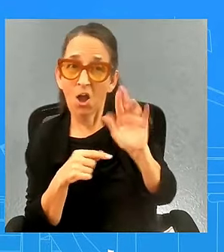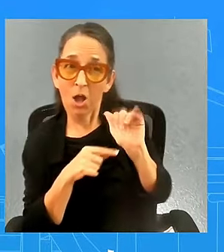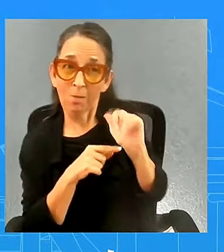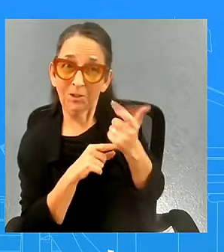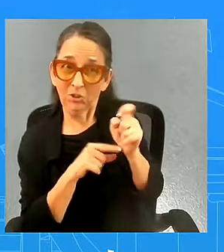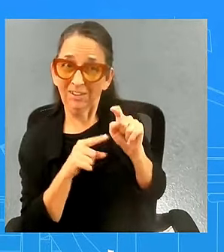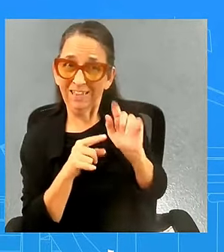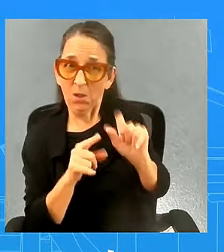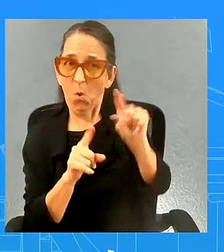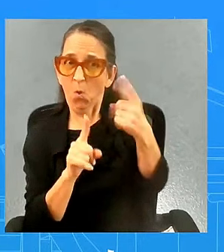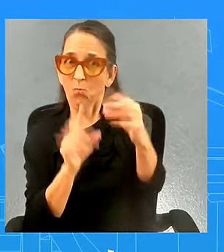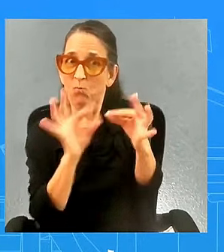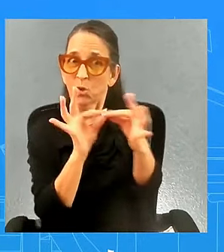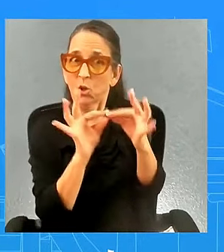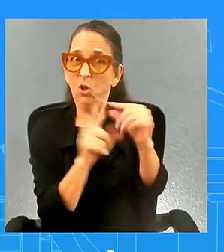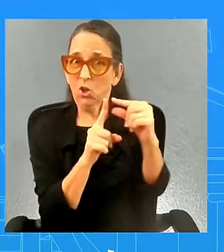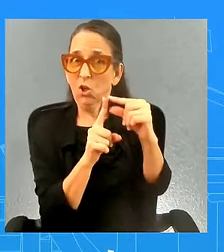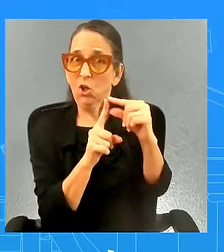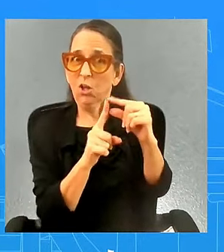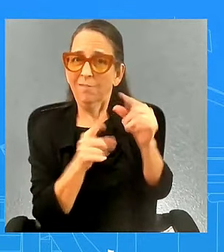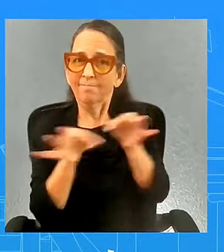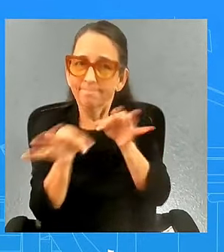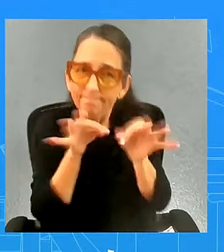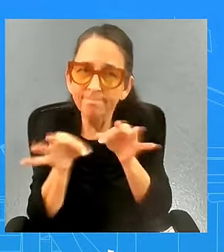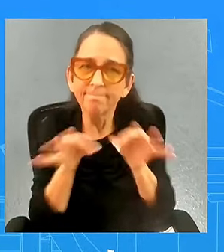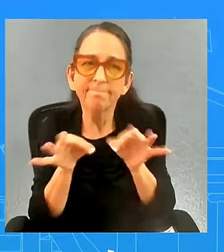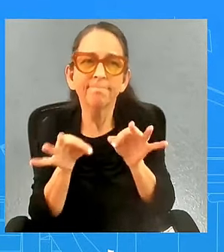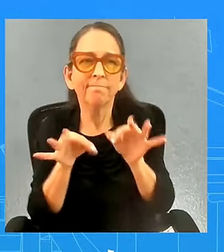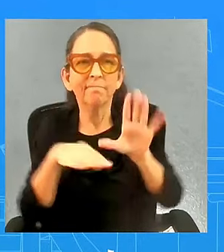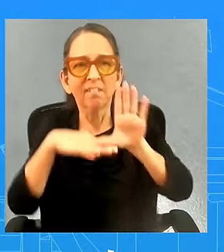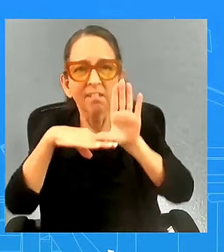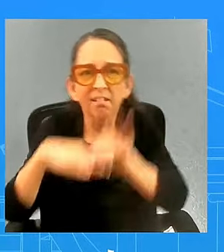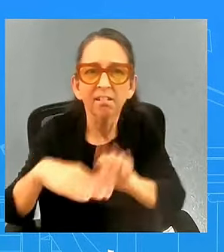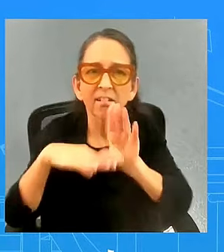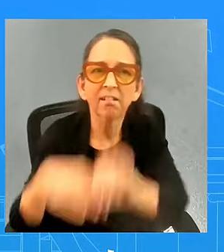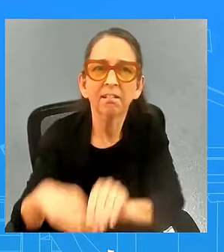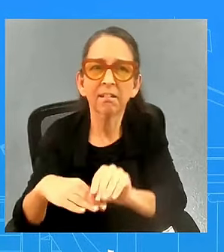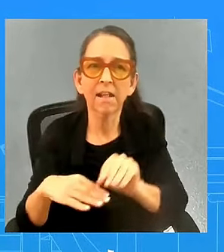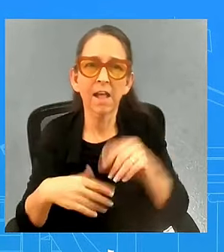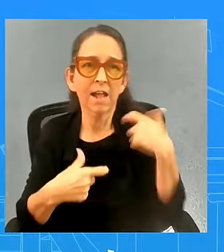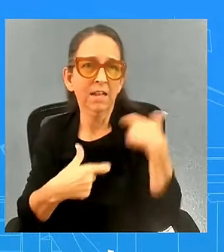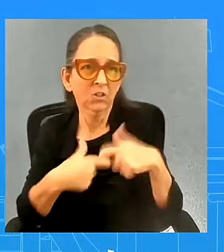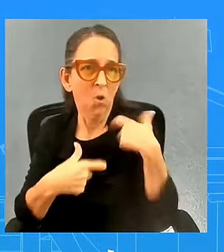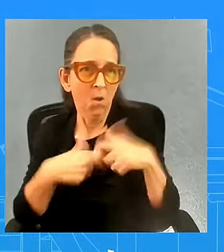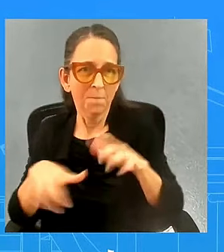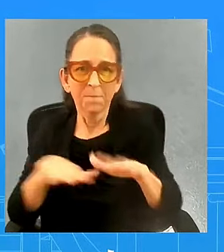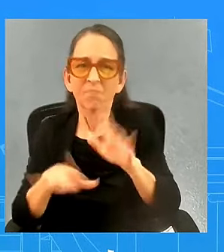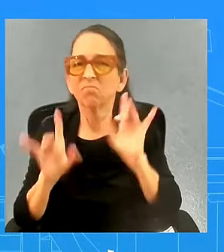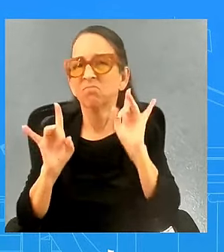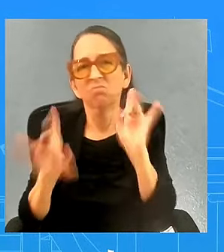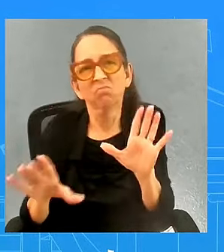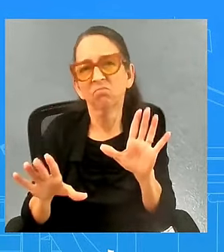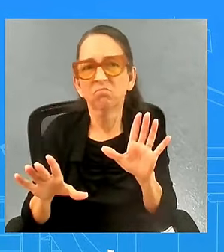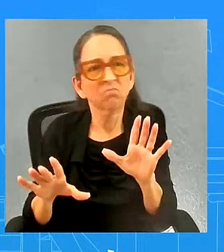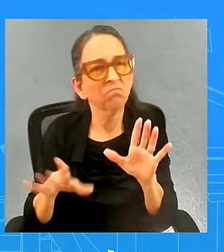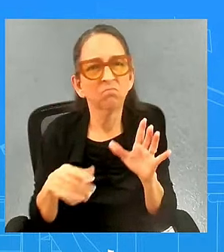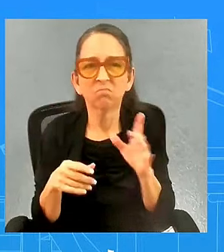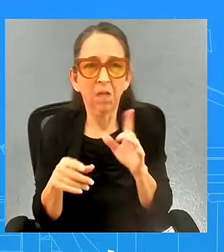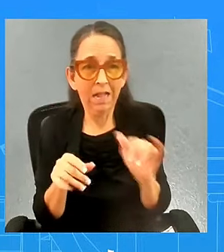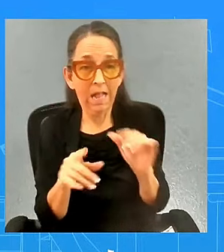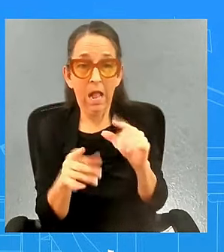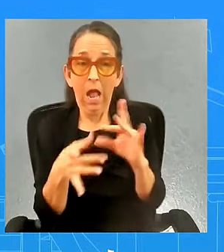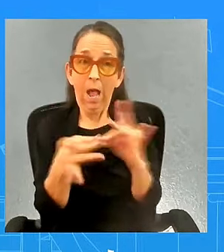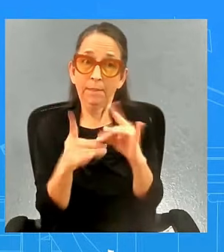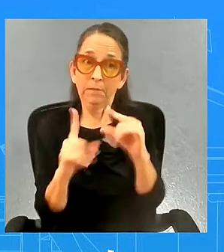demonization of latinos is unconscionable that's all i meant to say the comments the comments at the rally